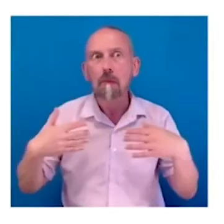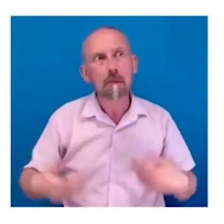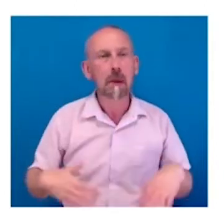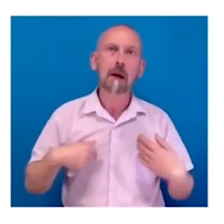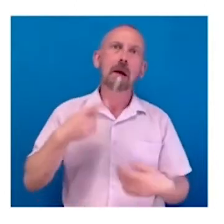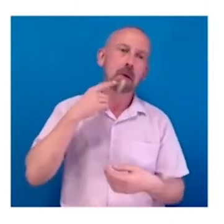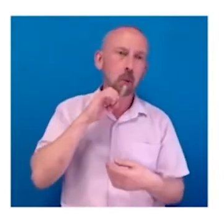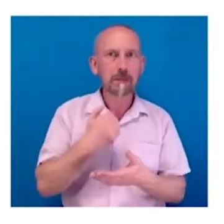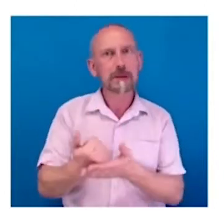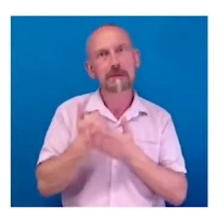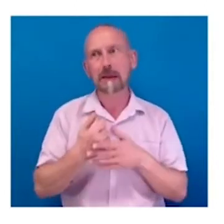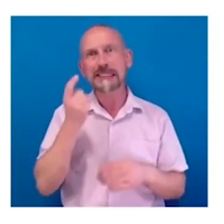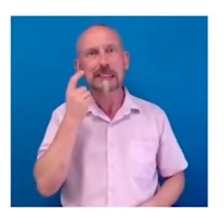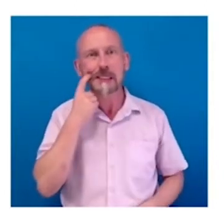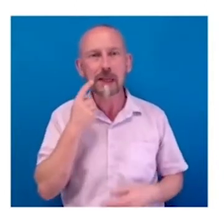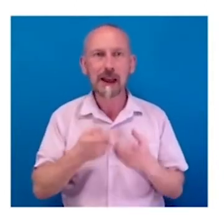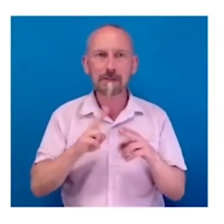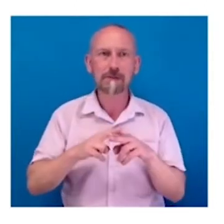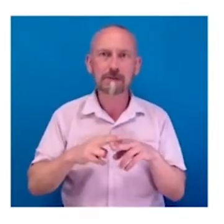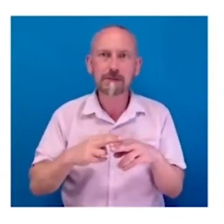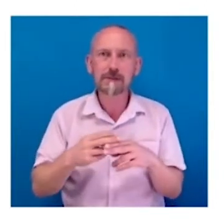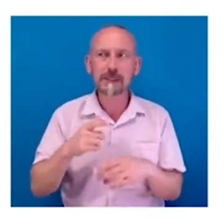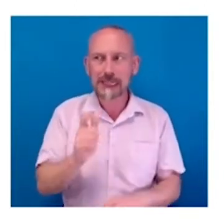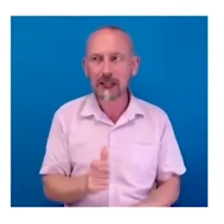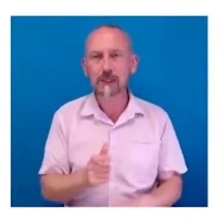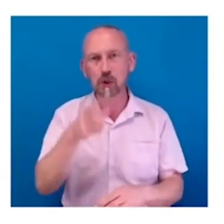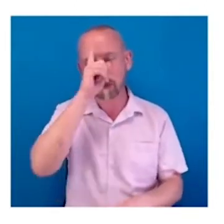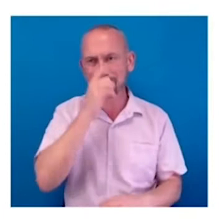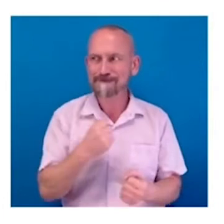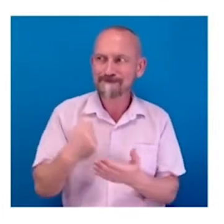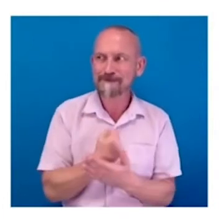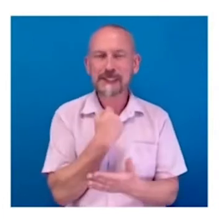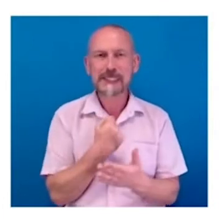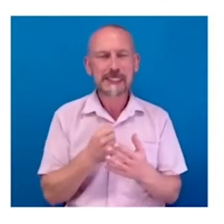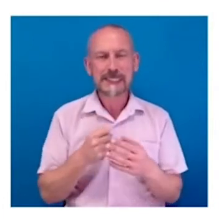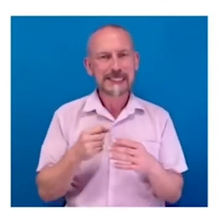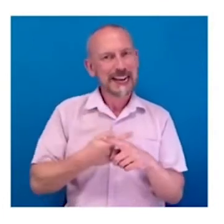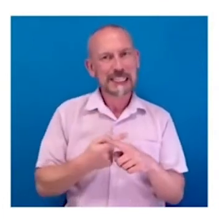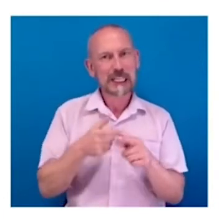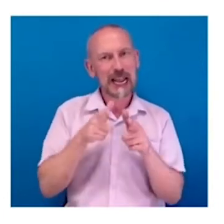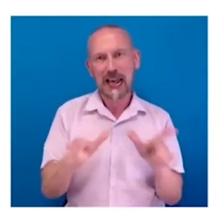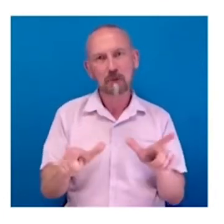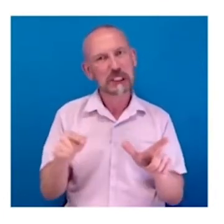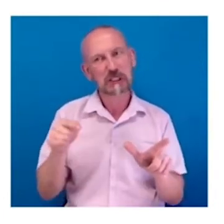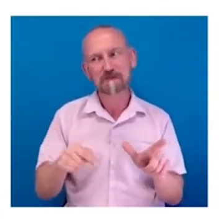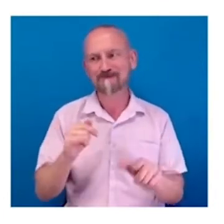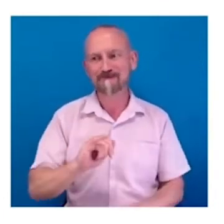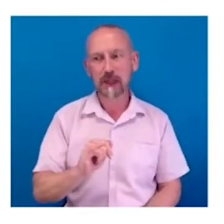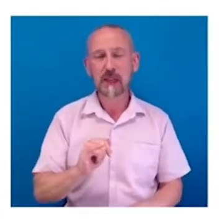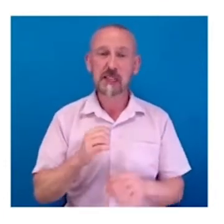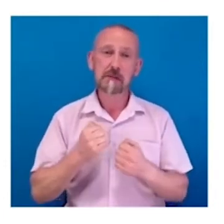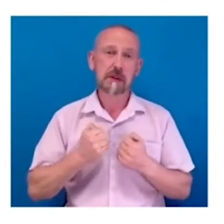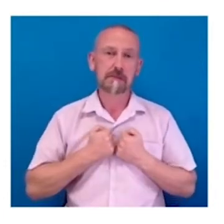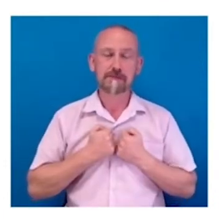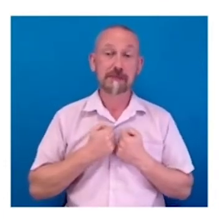But, you know, that's it. So, you know, curse is the English language. But, you know, it's my natural enemy,